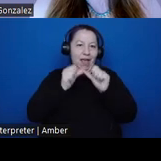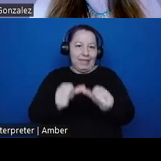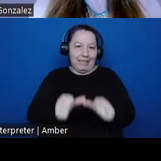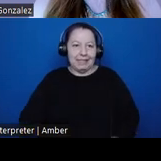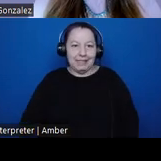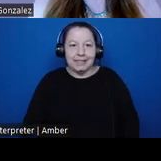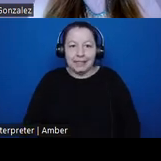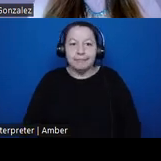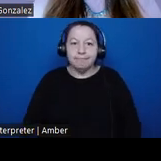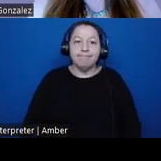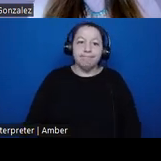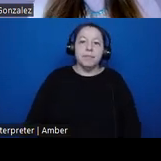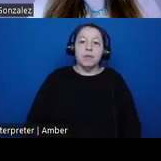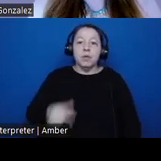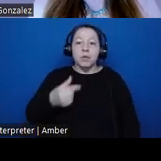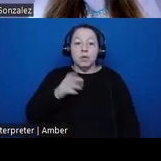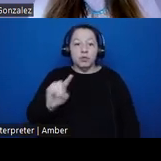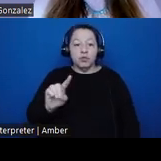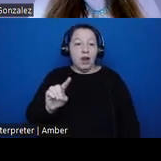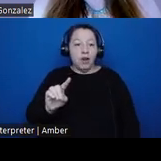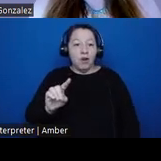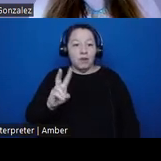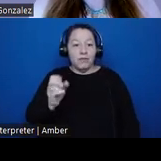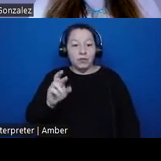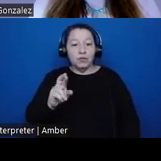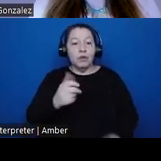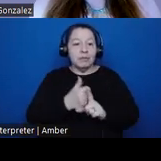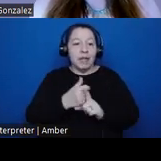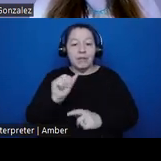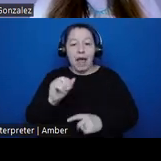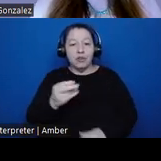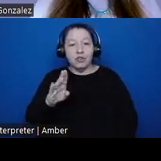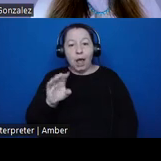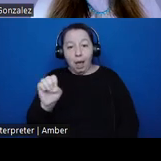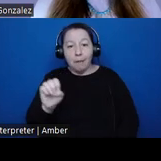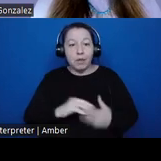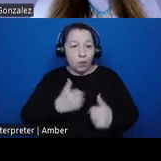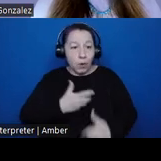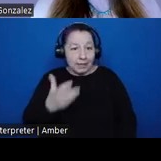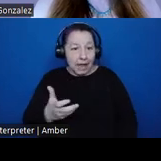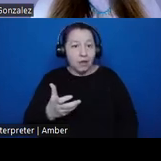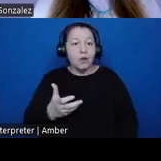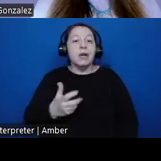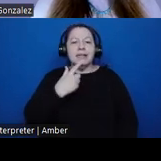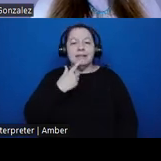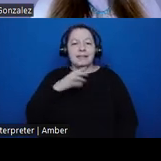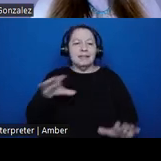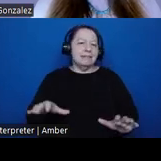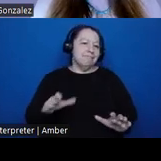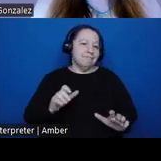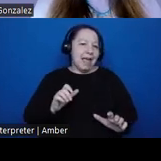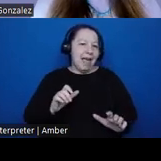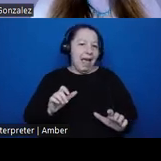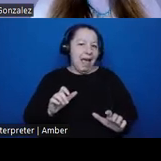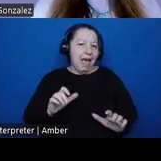Gerald Visner, an Anishinaabe journalist scholar and storyteller presents acts of survivance as continuations of native stories,